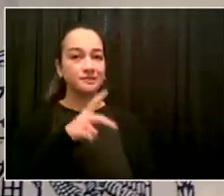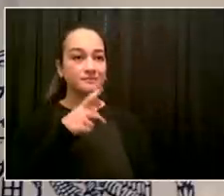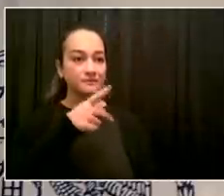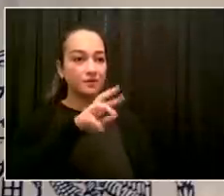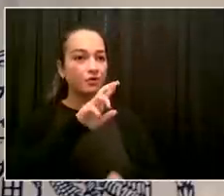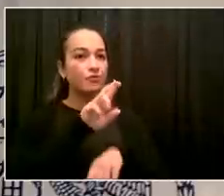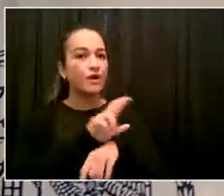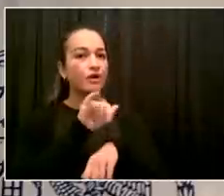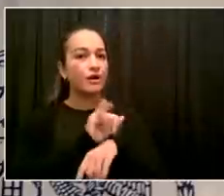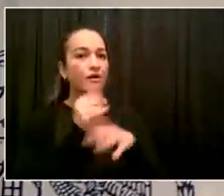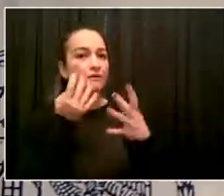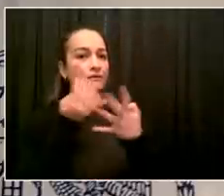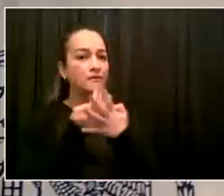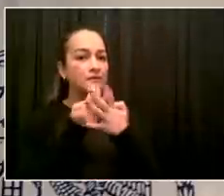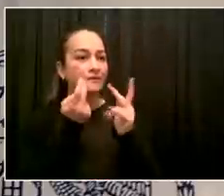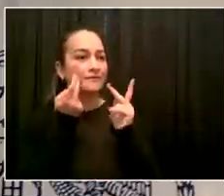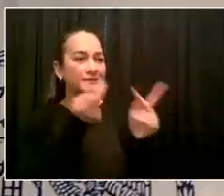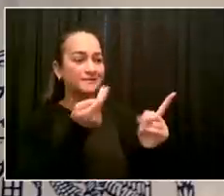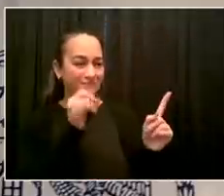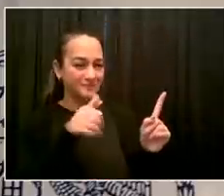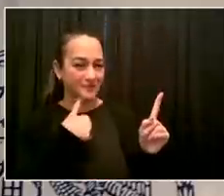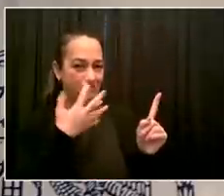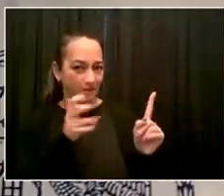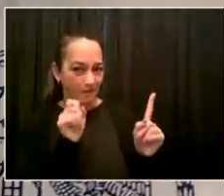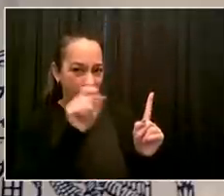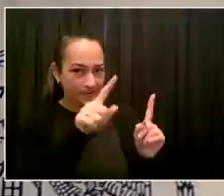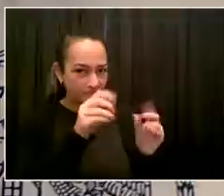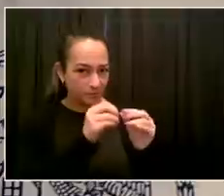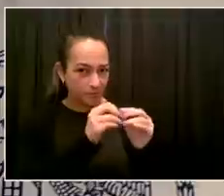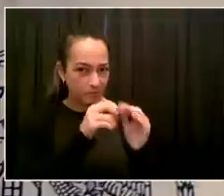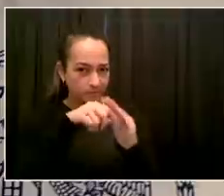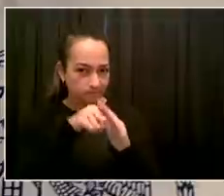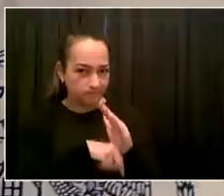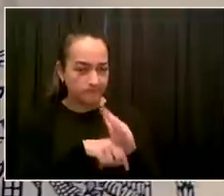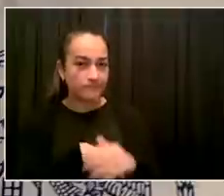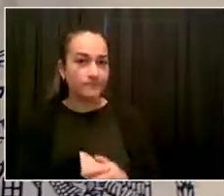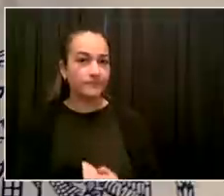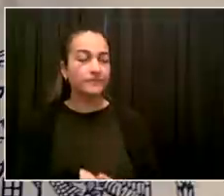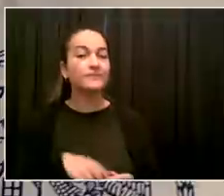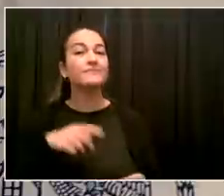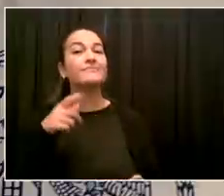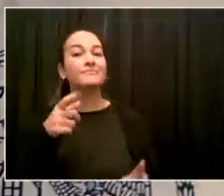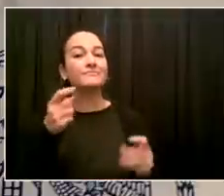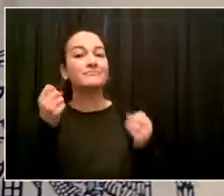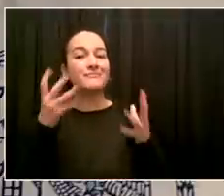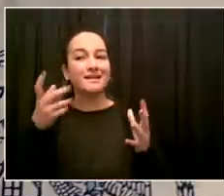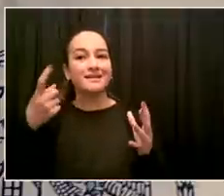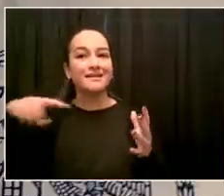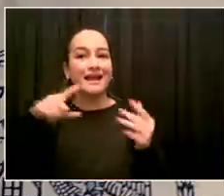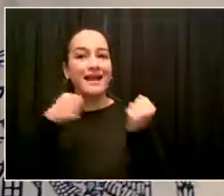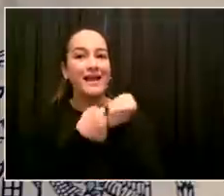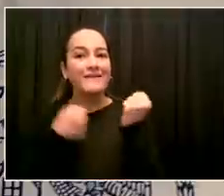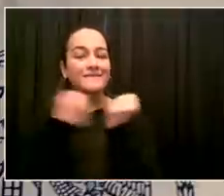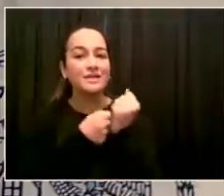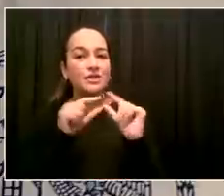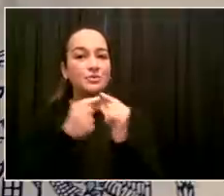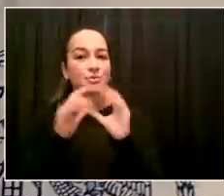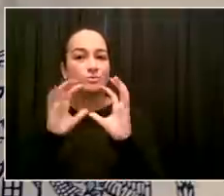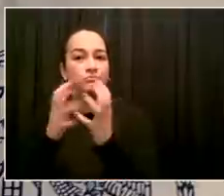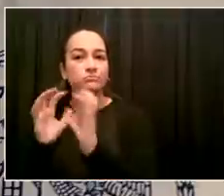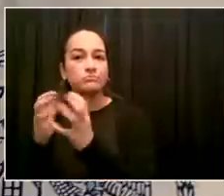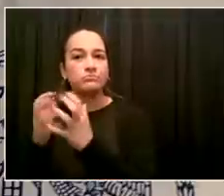calls from advocacy groups? They say that you can use your executive powers to release more